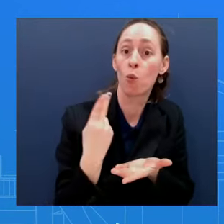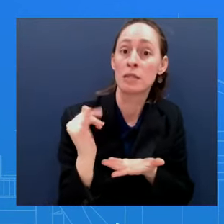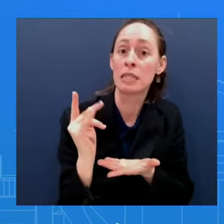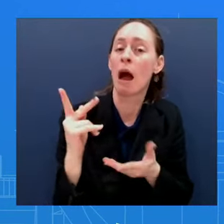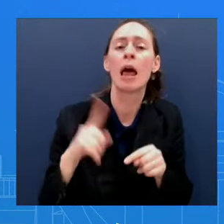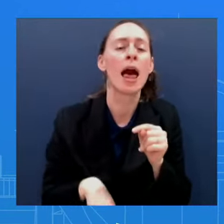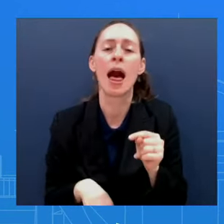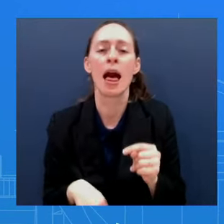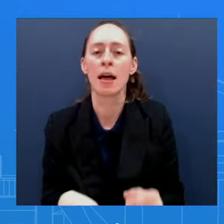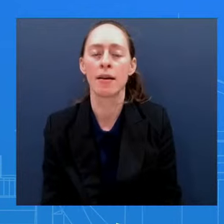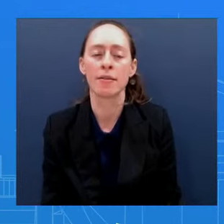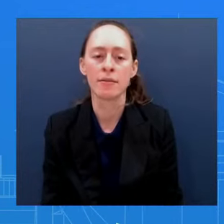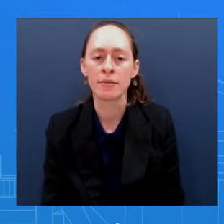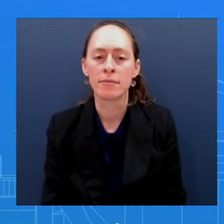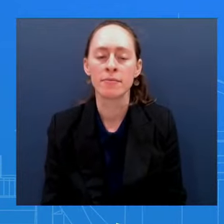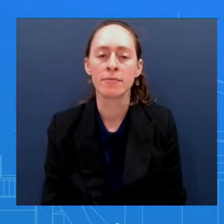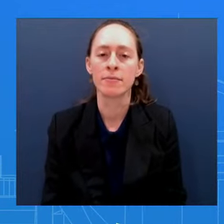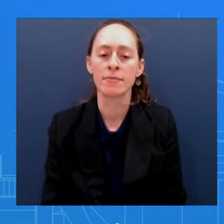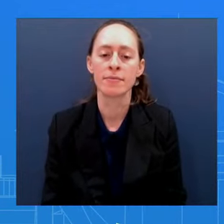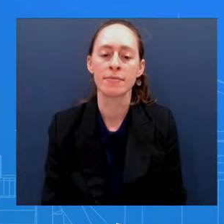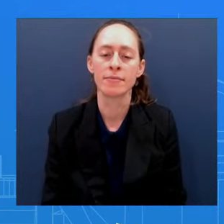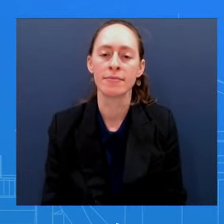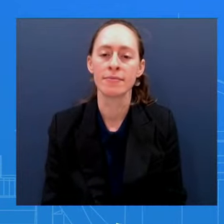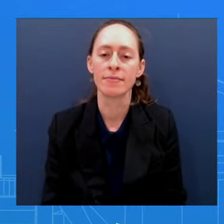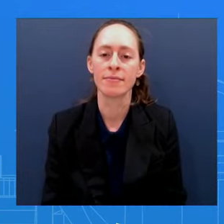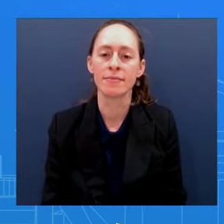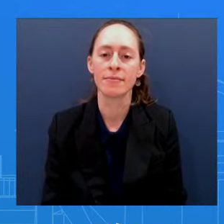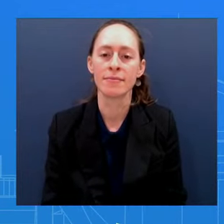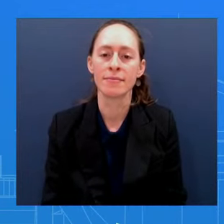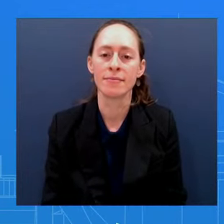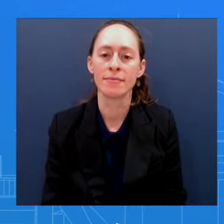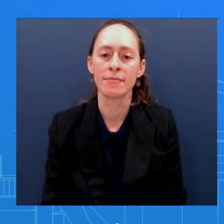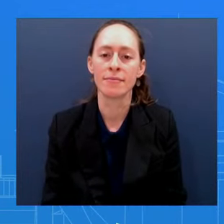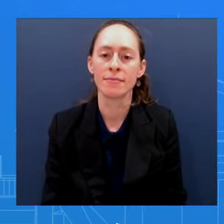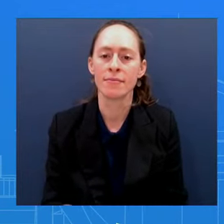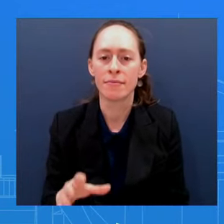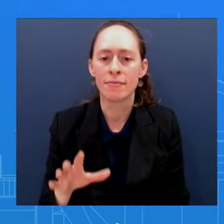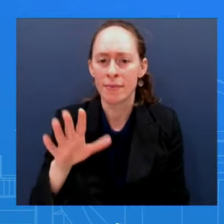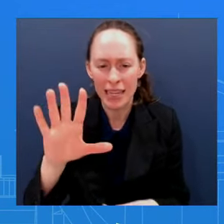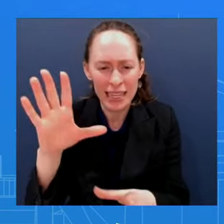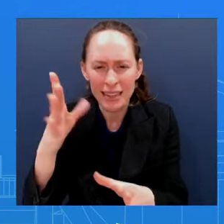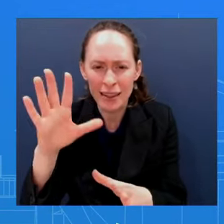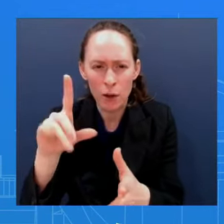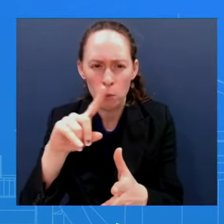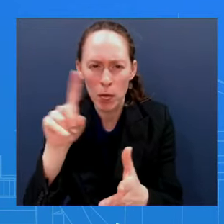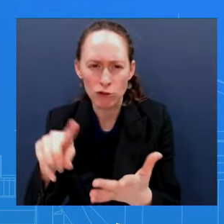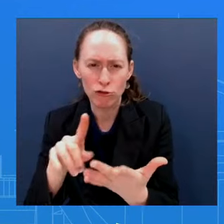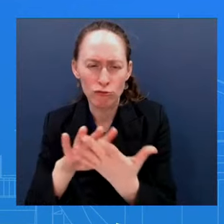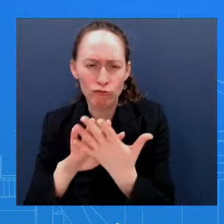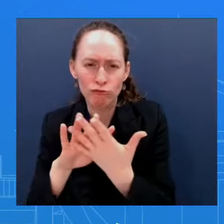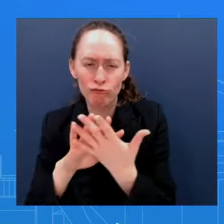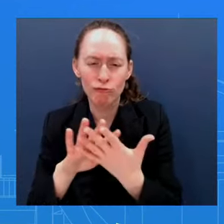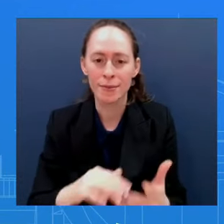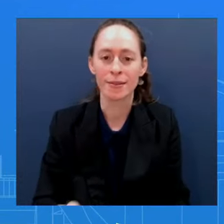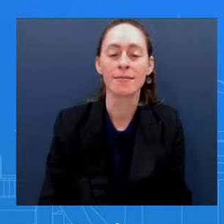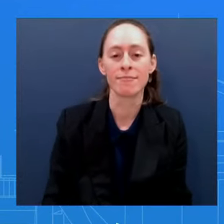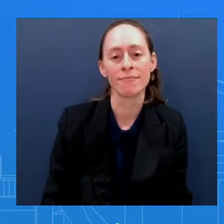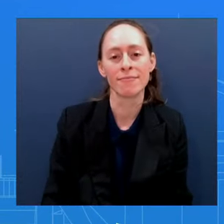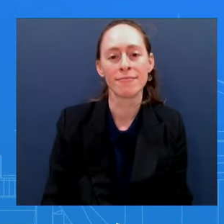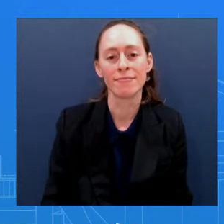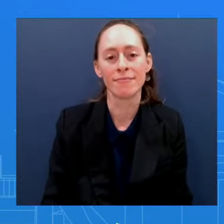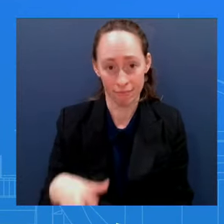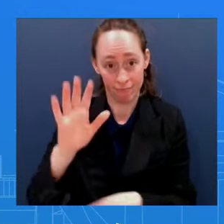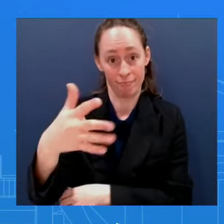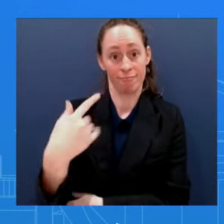very, very careful as the White House Press Secretary I have to I am in a different Kind of in a different box than most And so I do not communicate